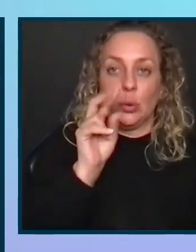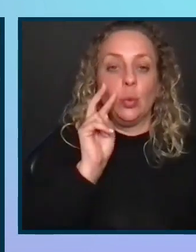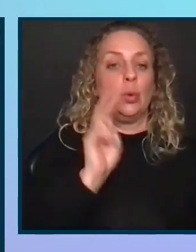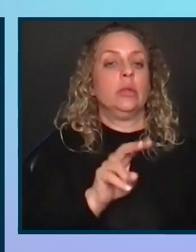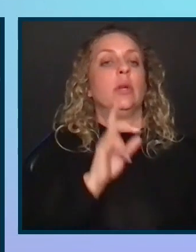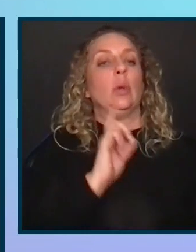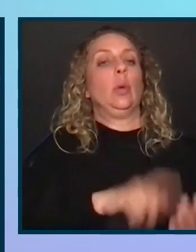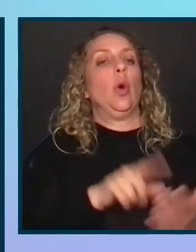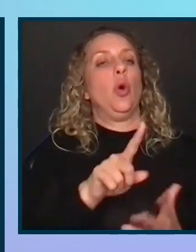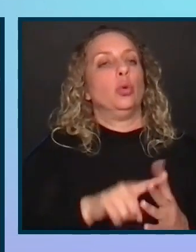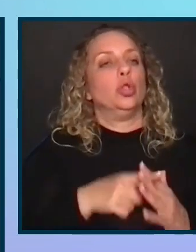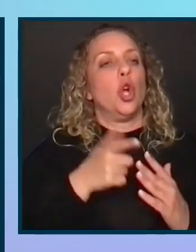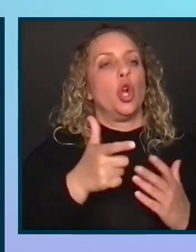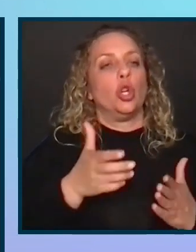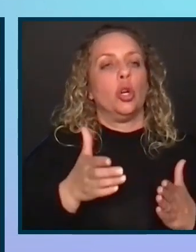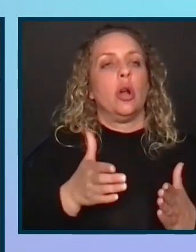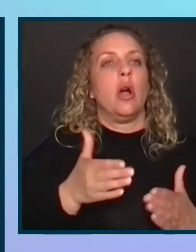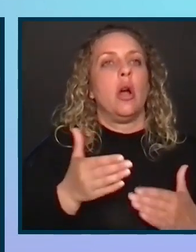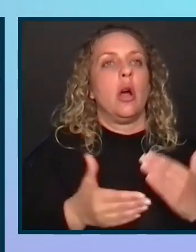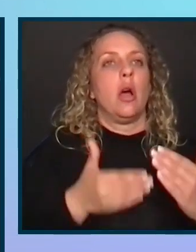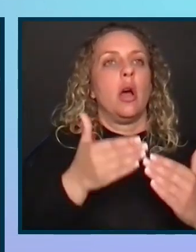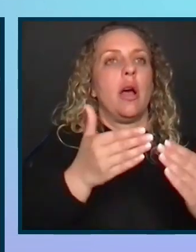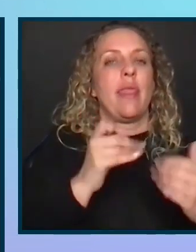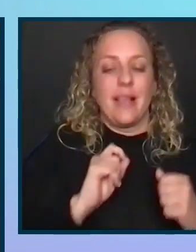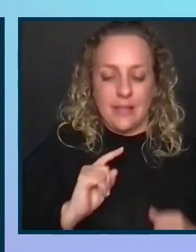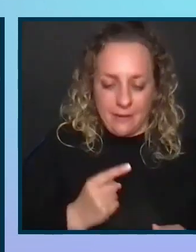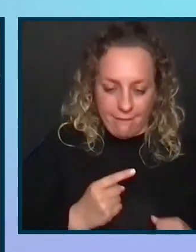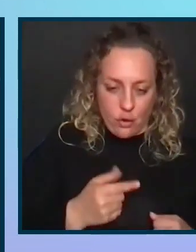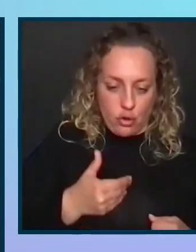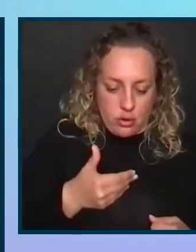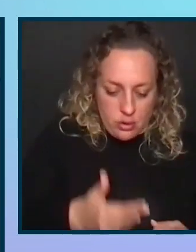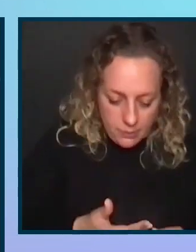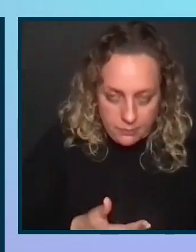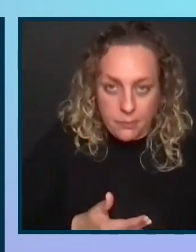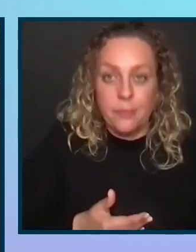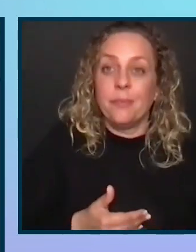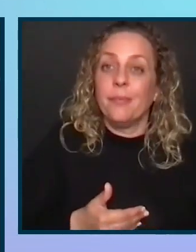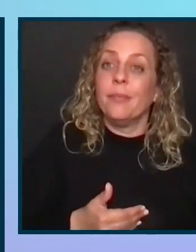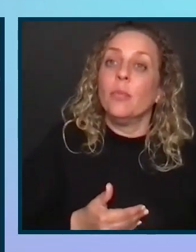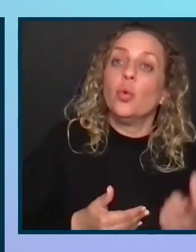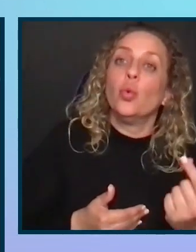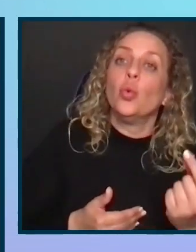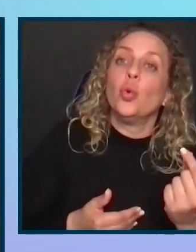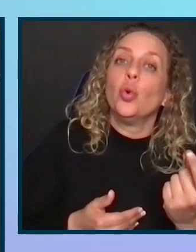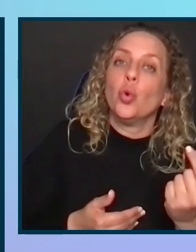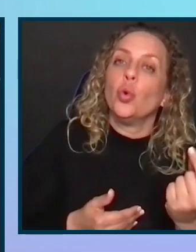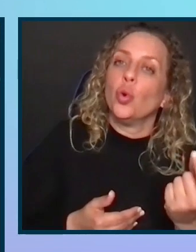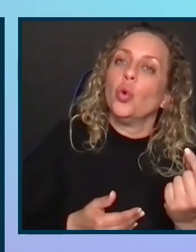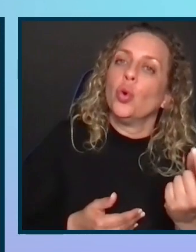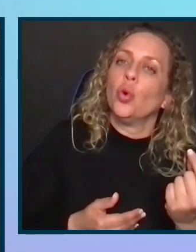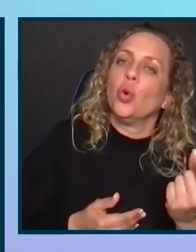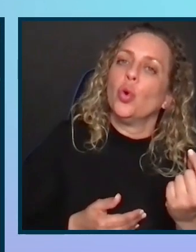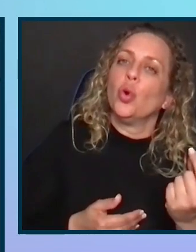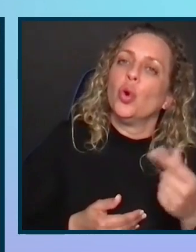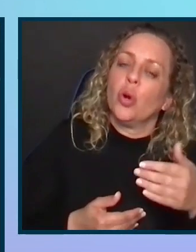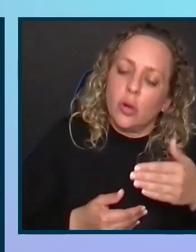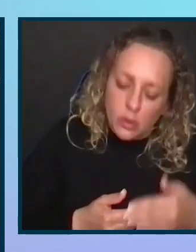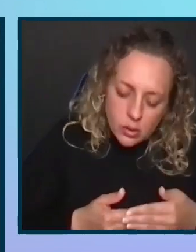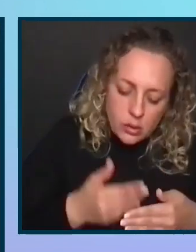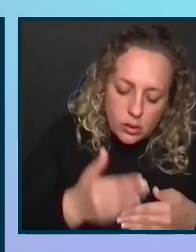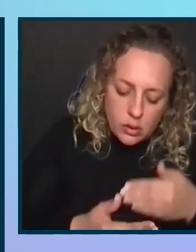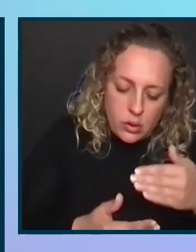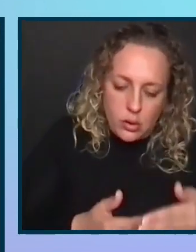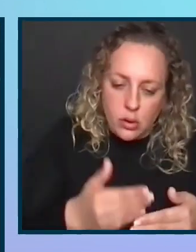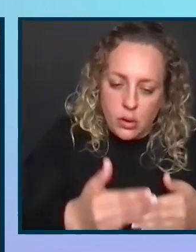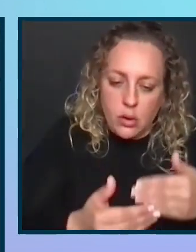actually start you on your journey because that's the first step. And so what you need to do is take a little by little and make sure